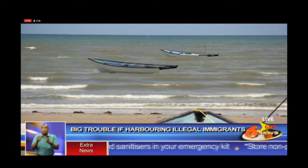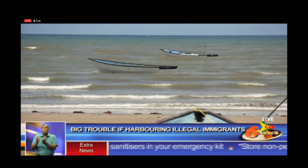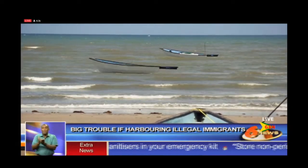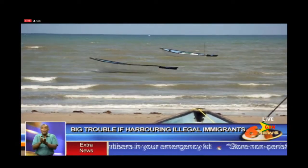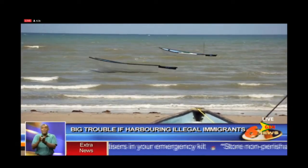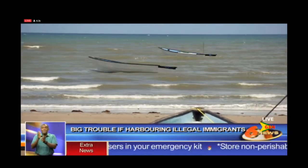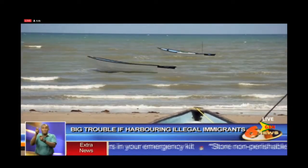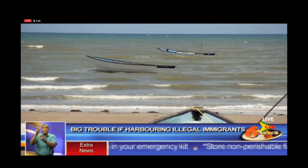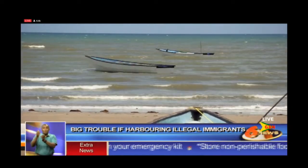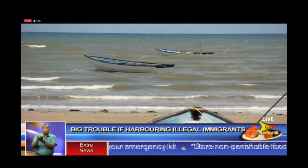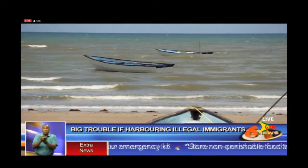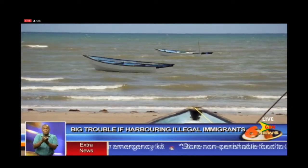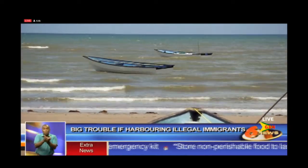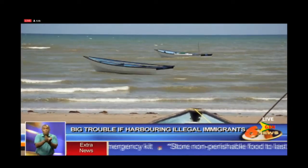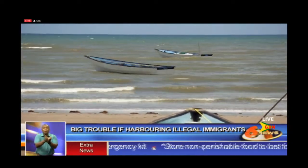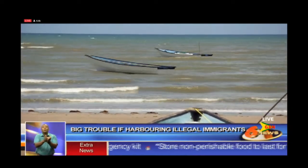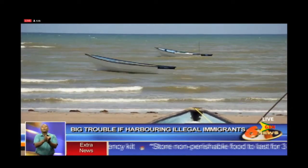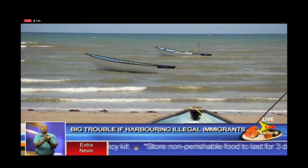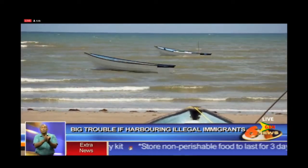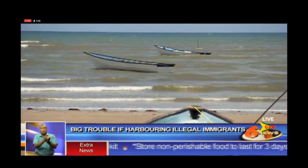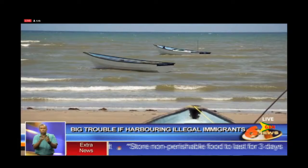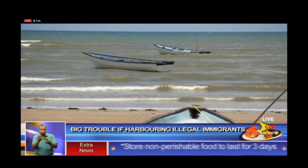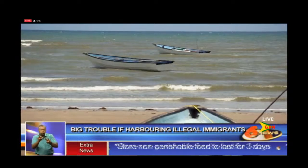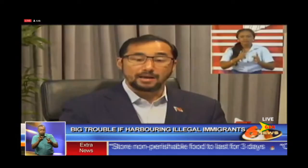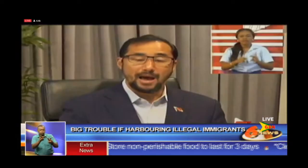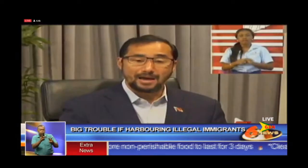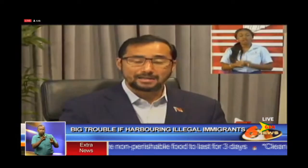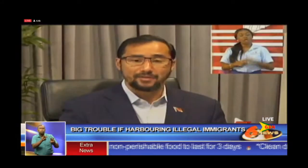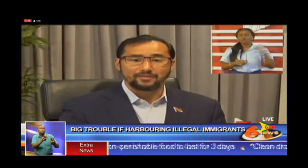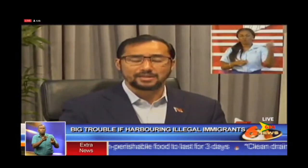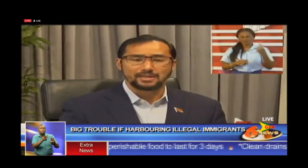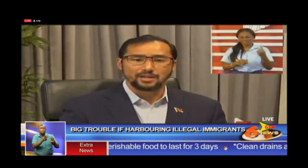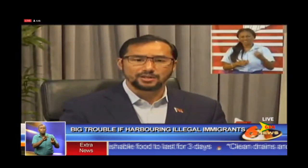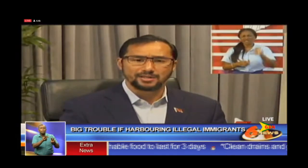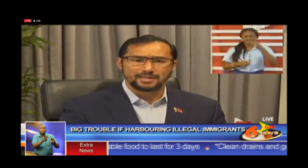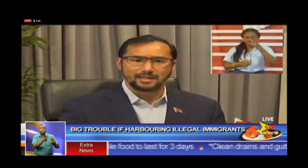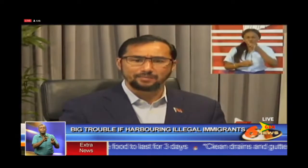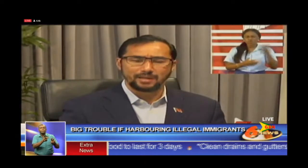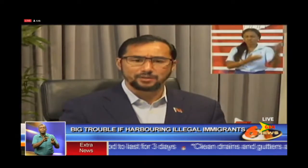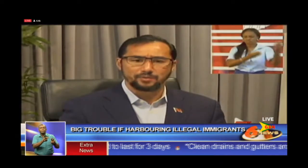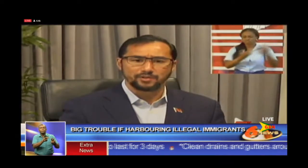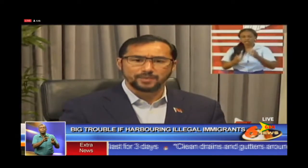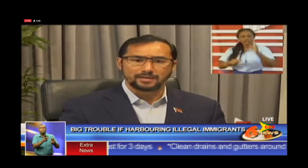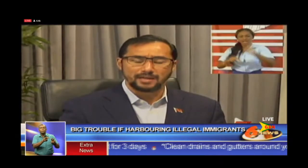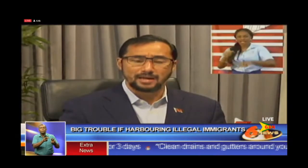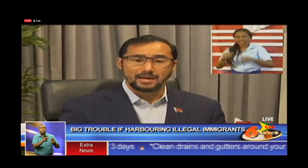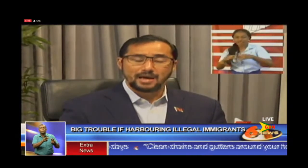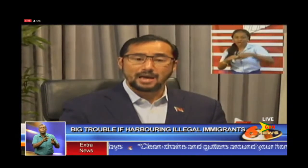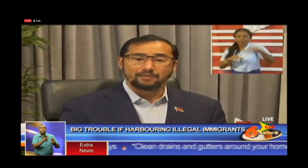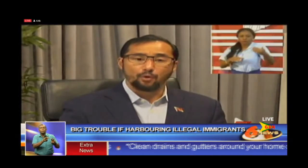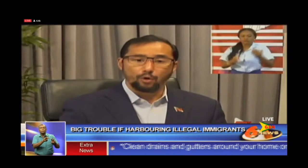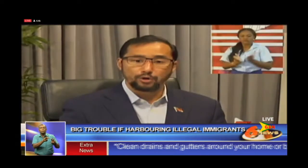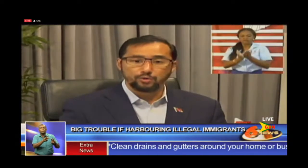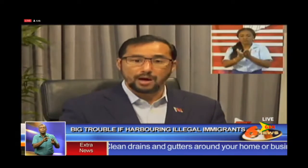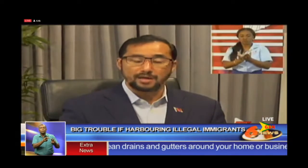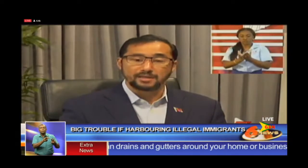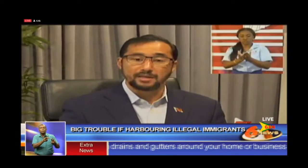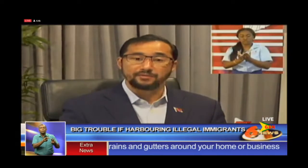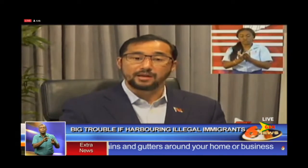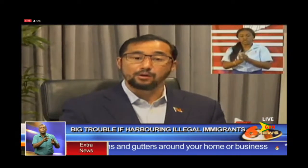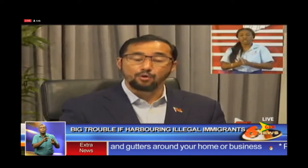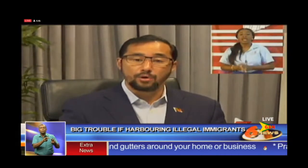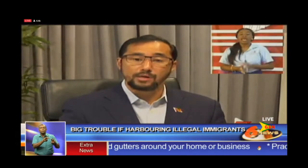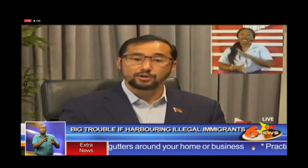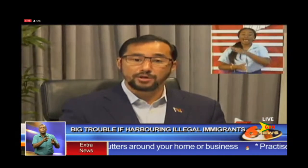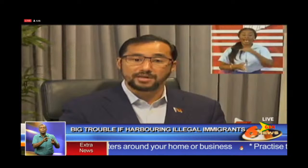and other persons with operations close to the sea. An active investigation is taking place with respect to that, and I have also asked